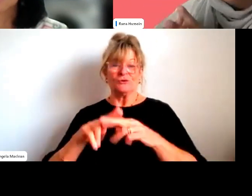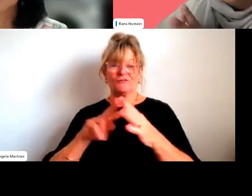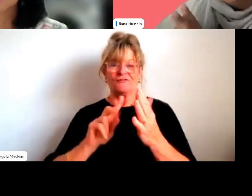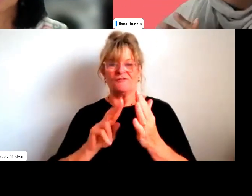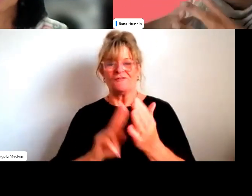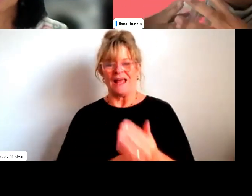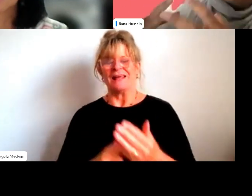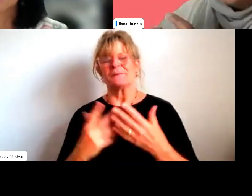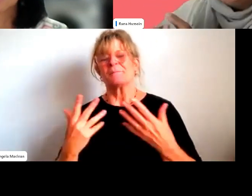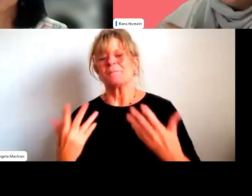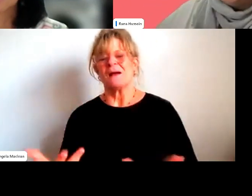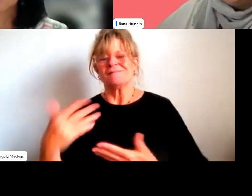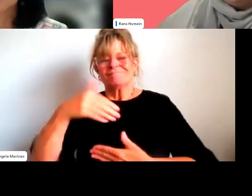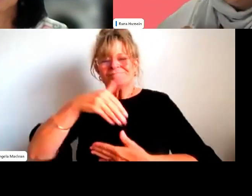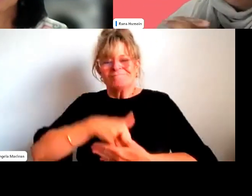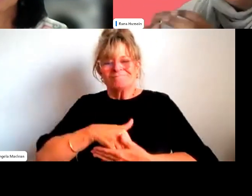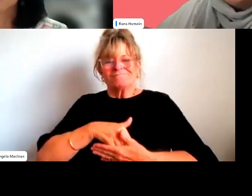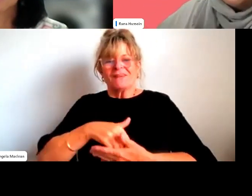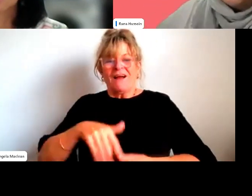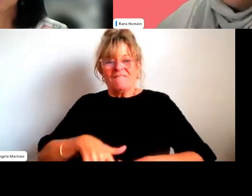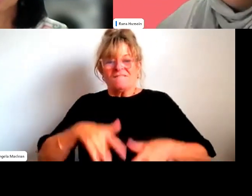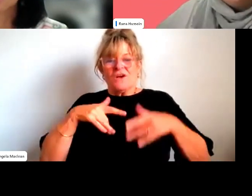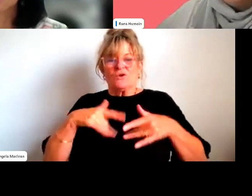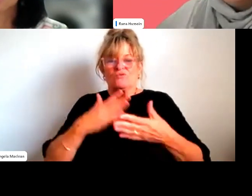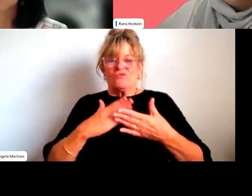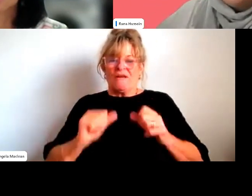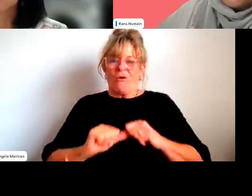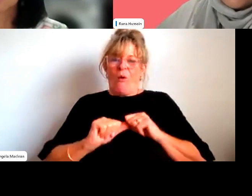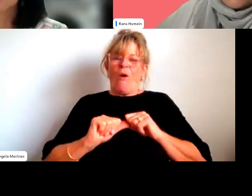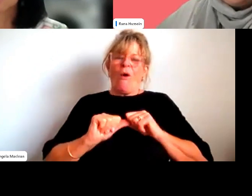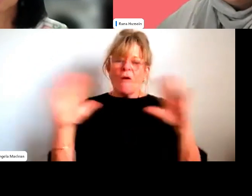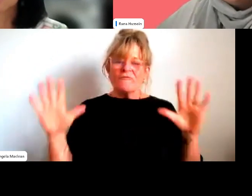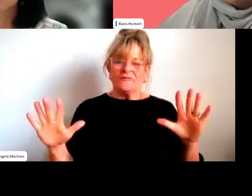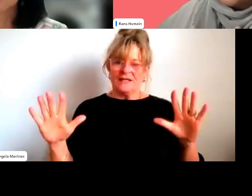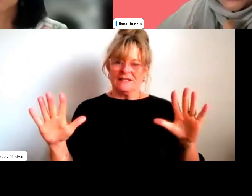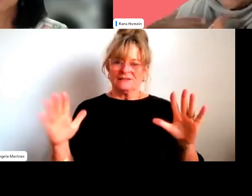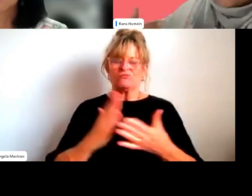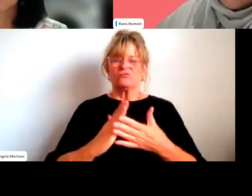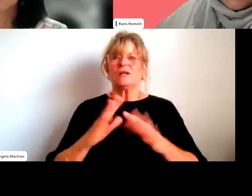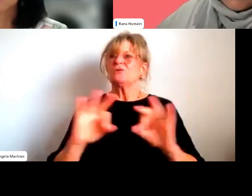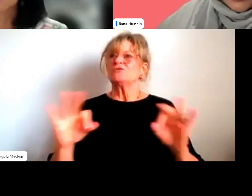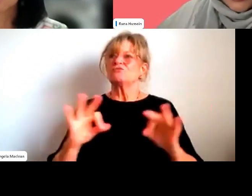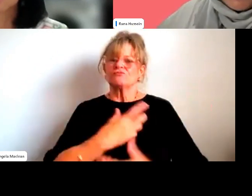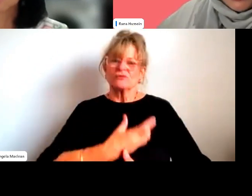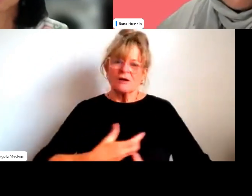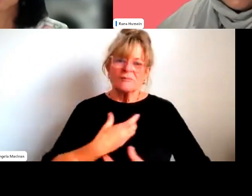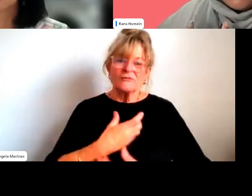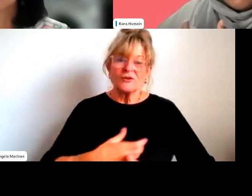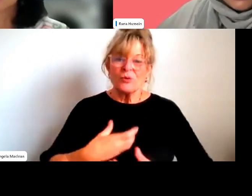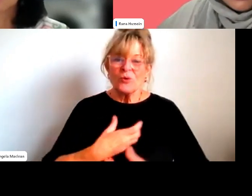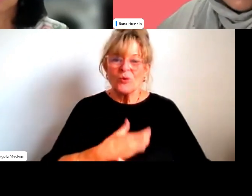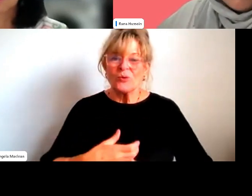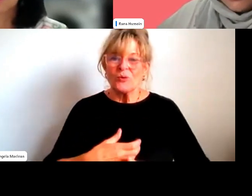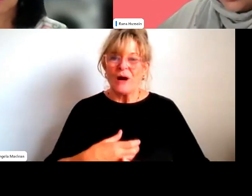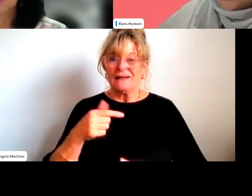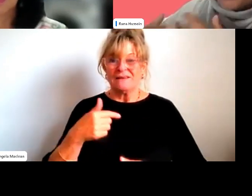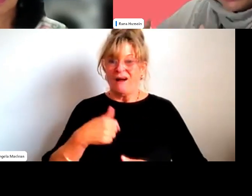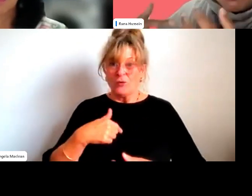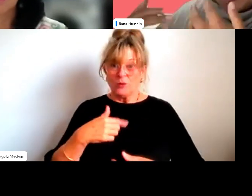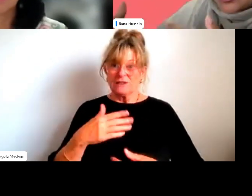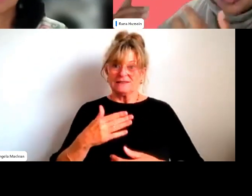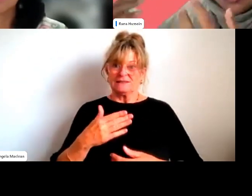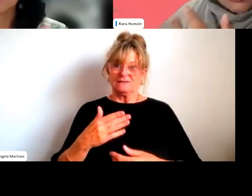felt really visible, really uncomfortable. And I wasn't even bringing my full kind of